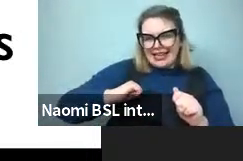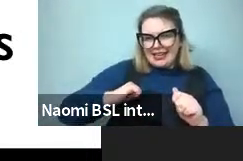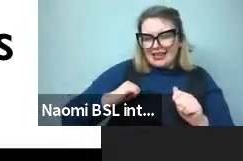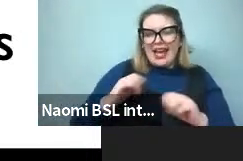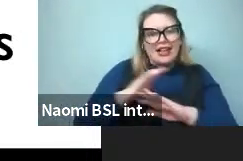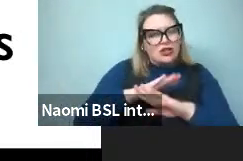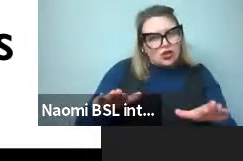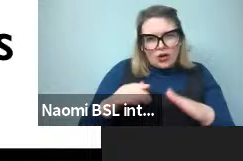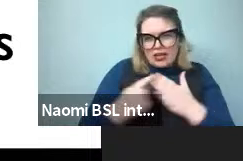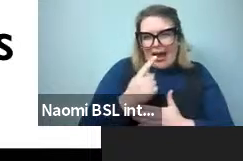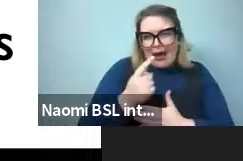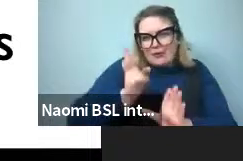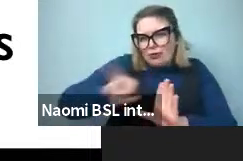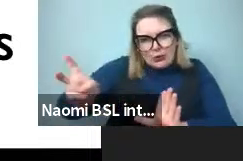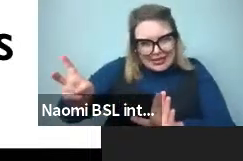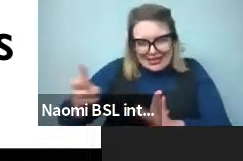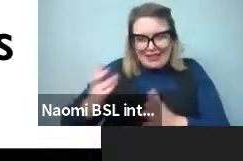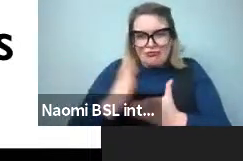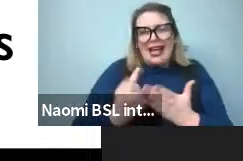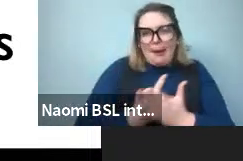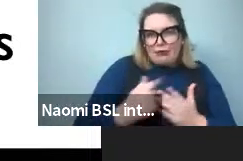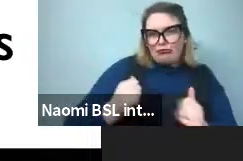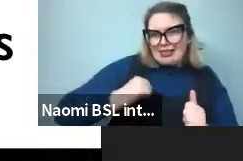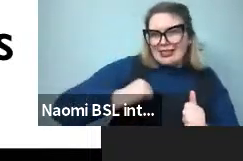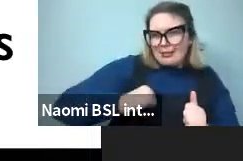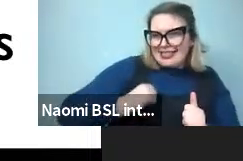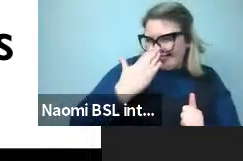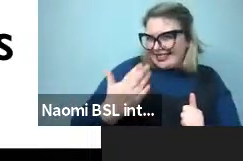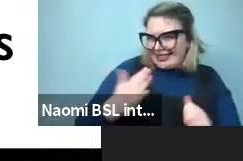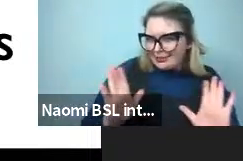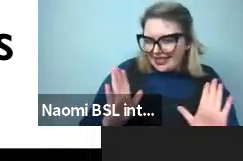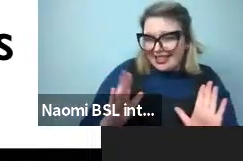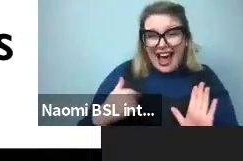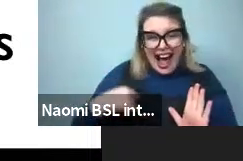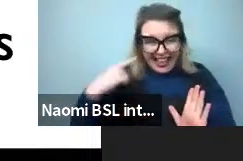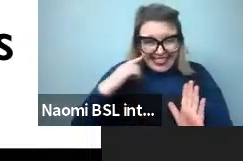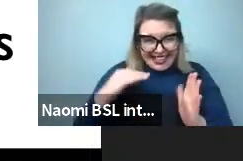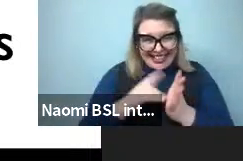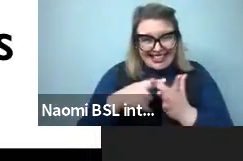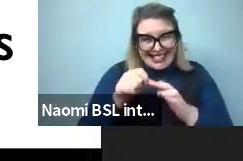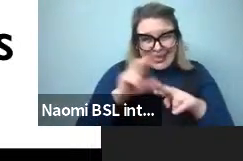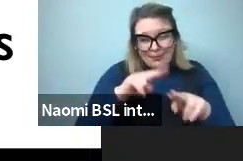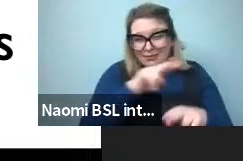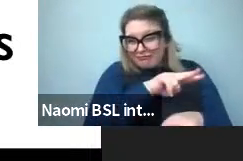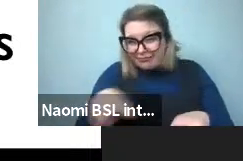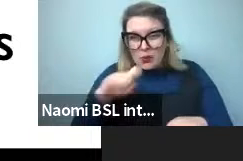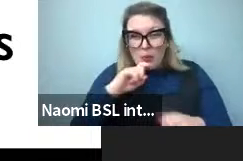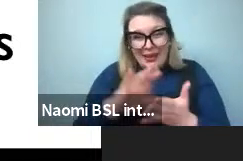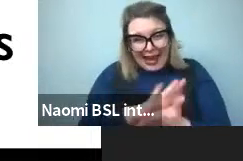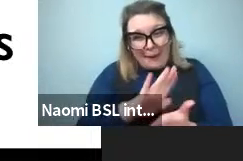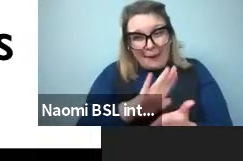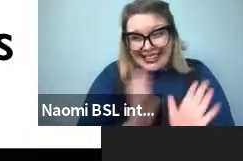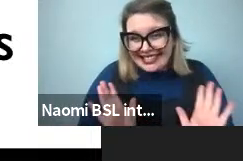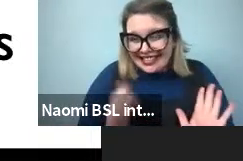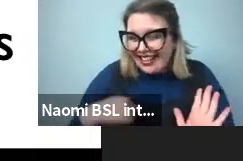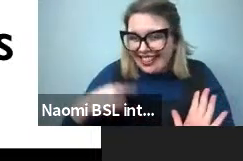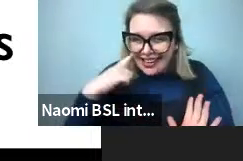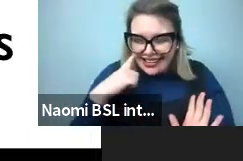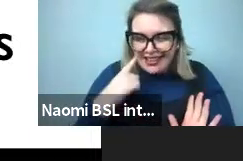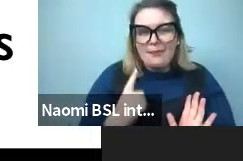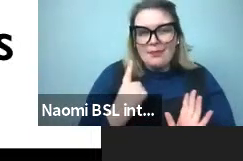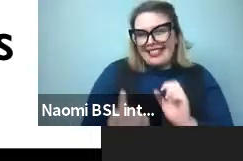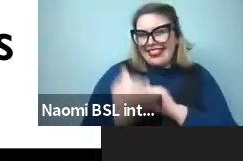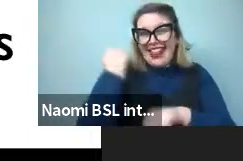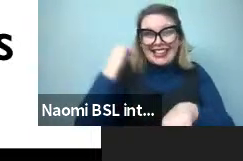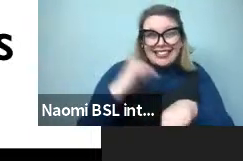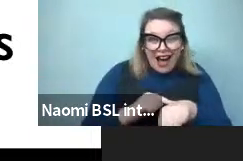frequency, independent of context. And I think Zipf, we think Zipf would have been very happy with this. It's just that the data, sorry, the corpora